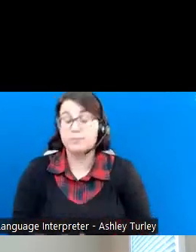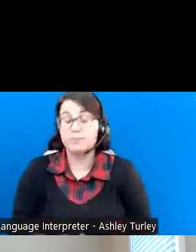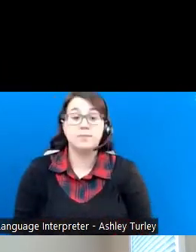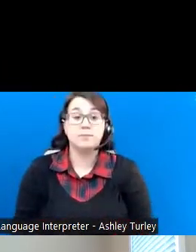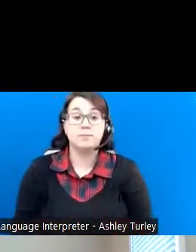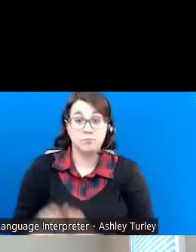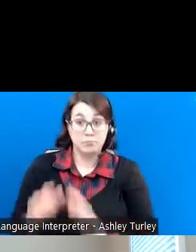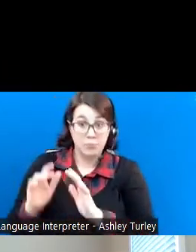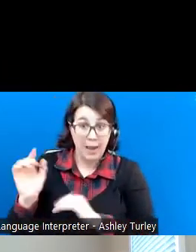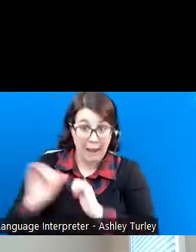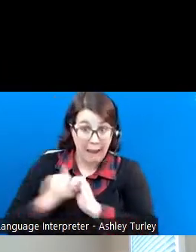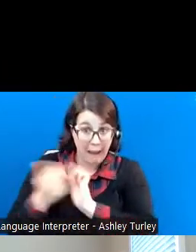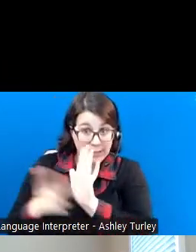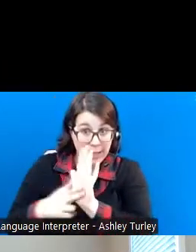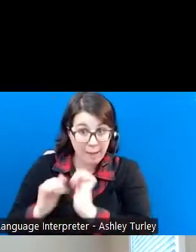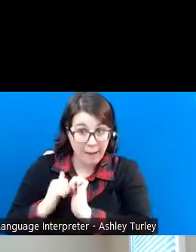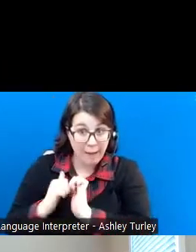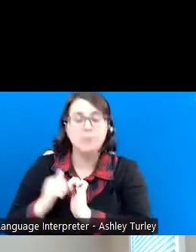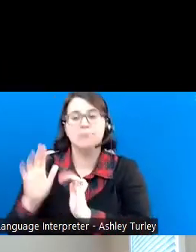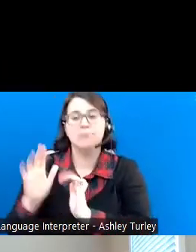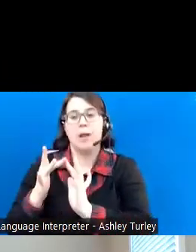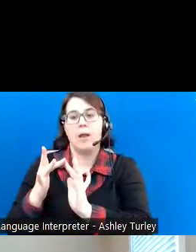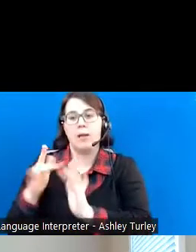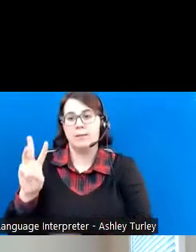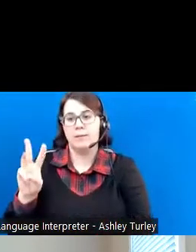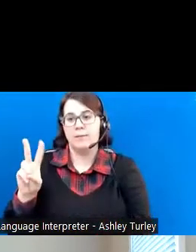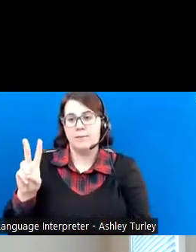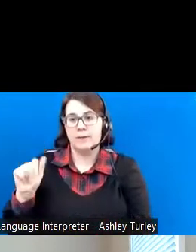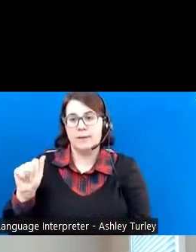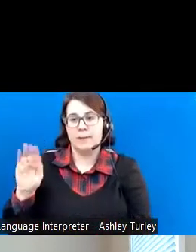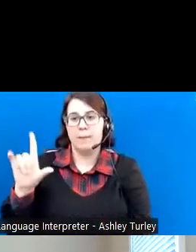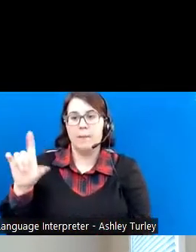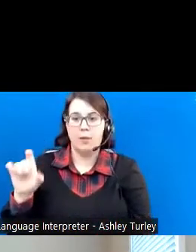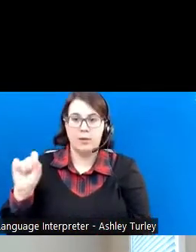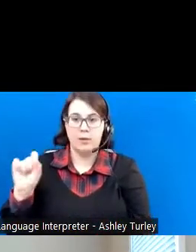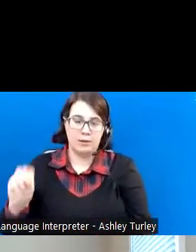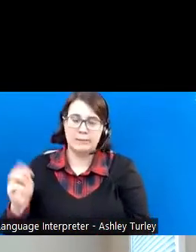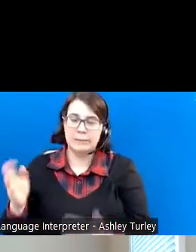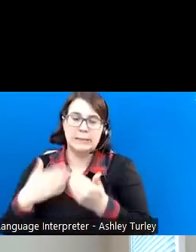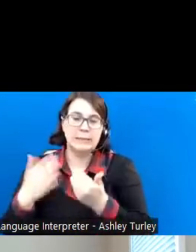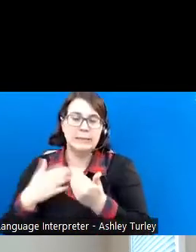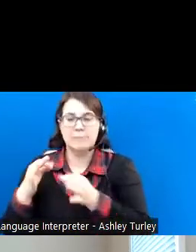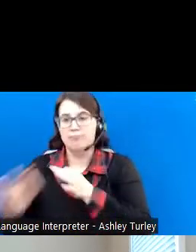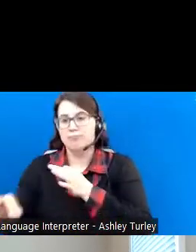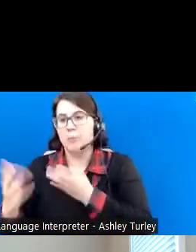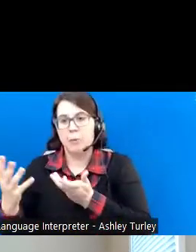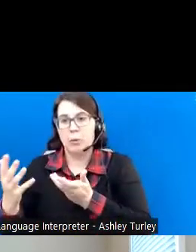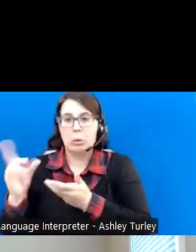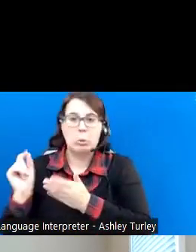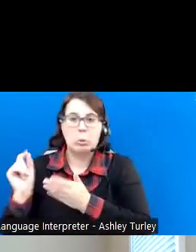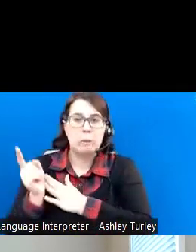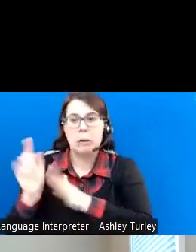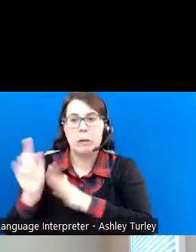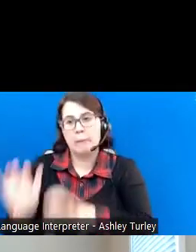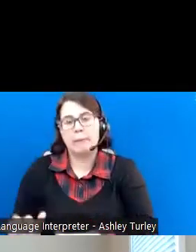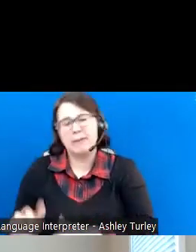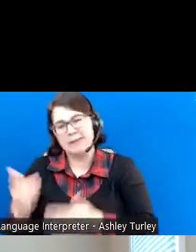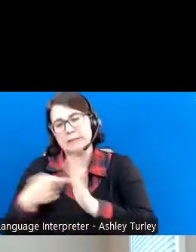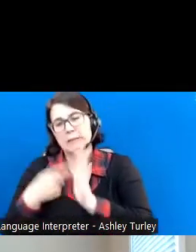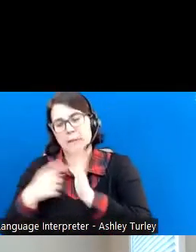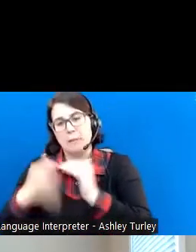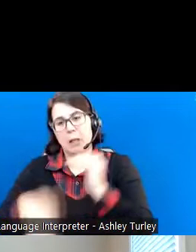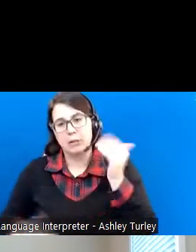online at WVABLE.com. It's relatively quick and easy, approximately 20 minutes, but often less than that.